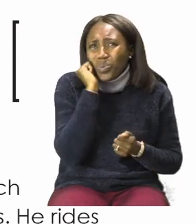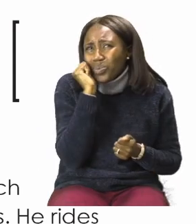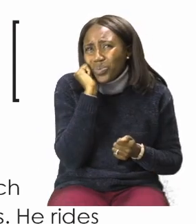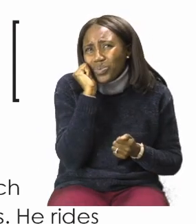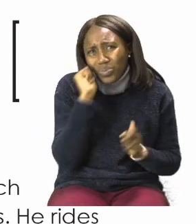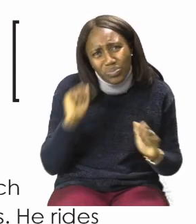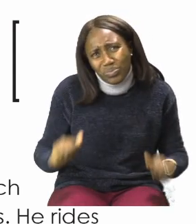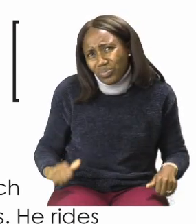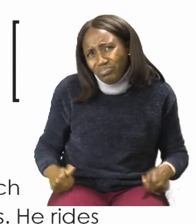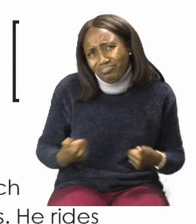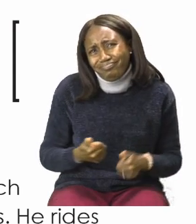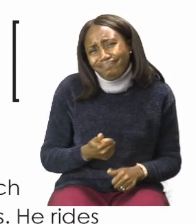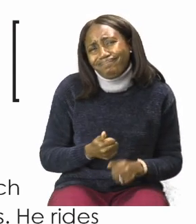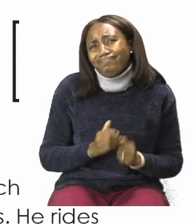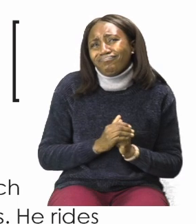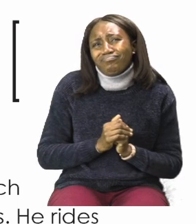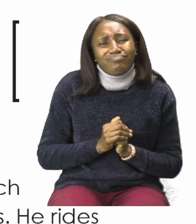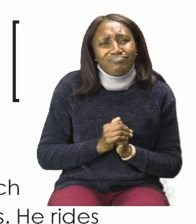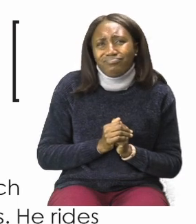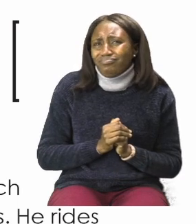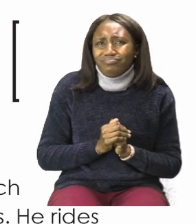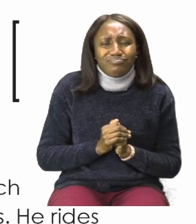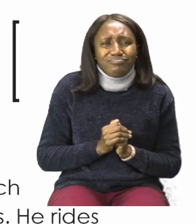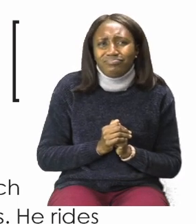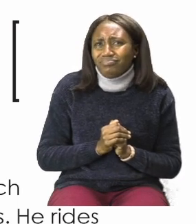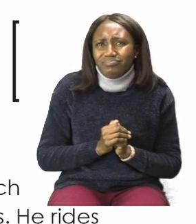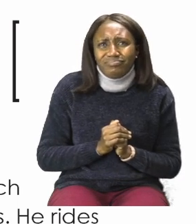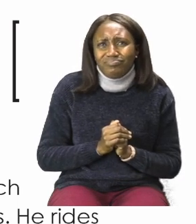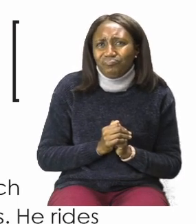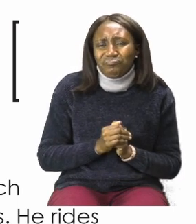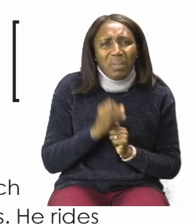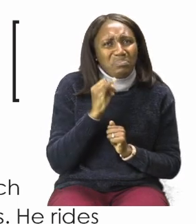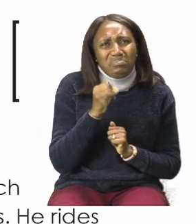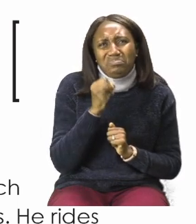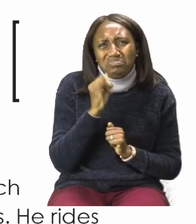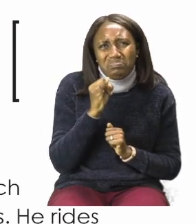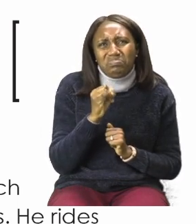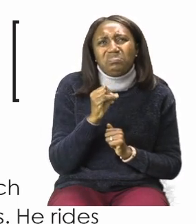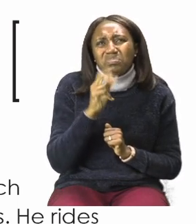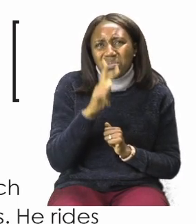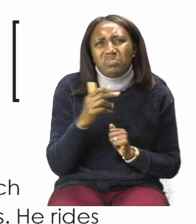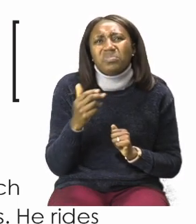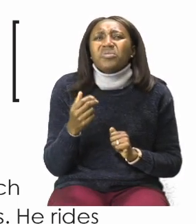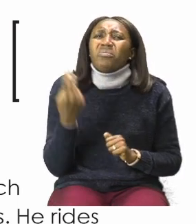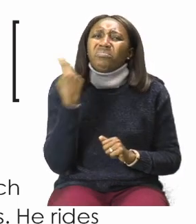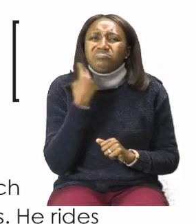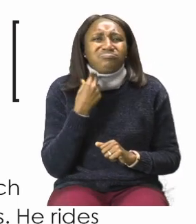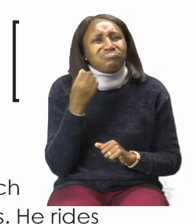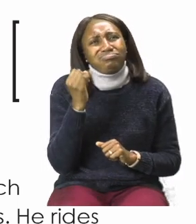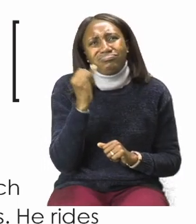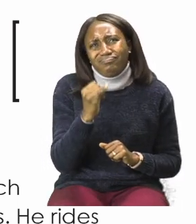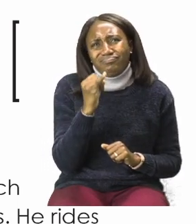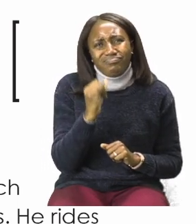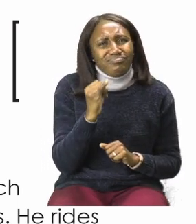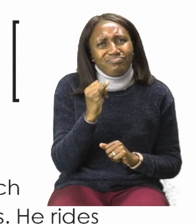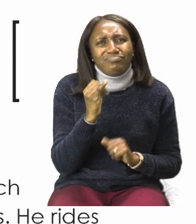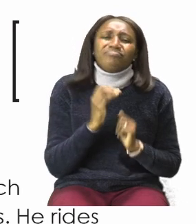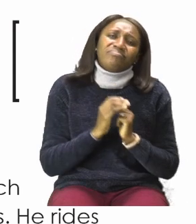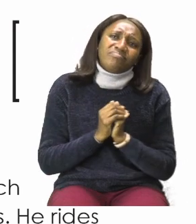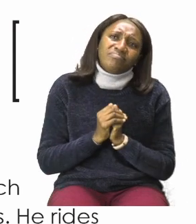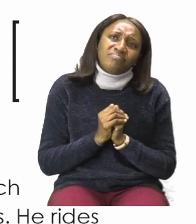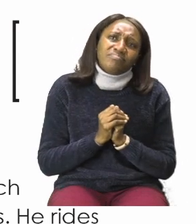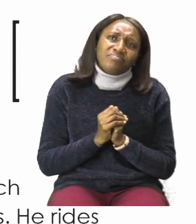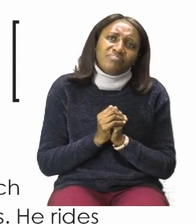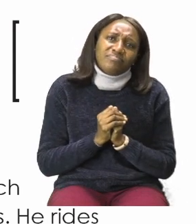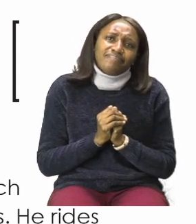What a very sad story. It's not nice to take things that don't belong to you boys and girls. And I'm sure you're feeling